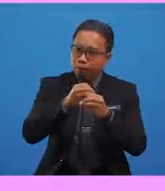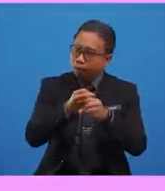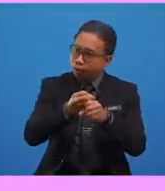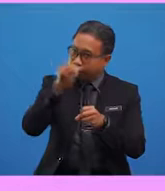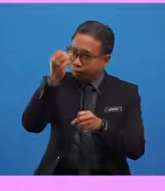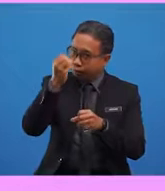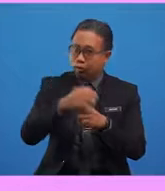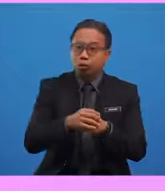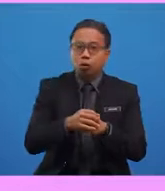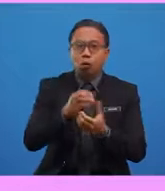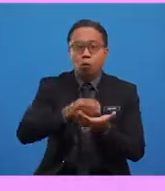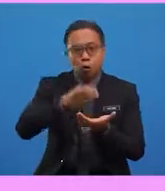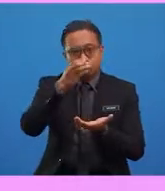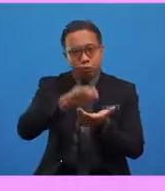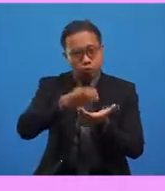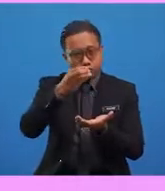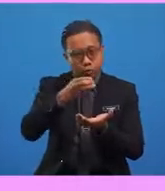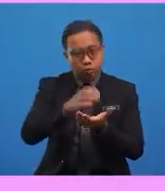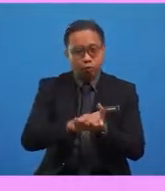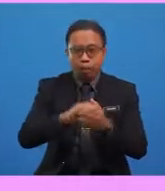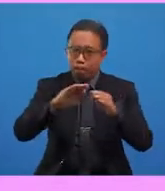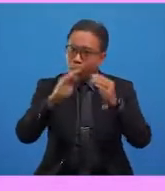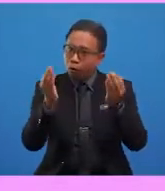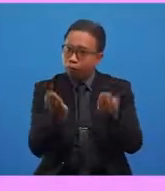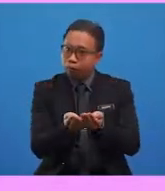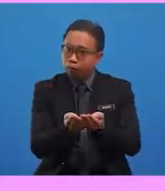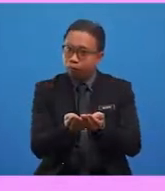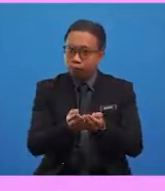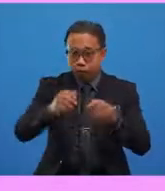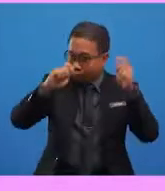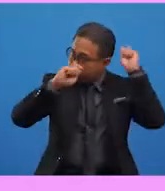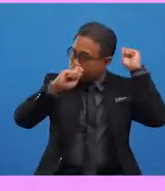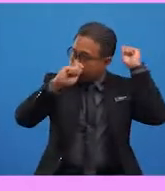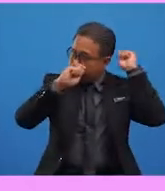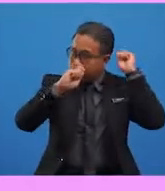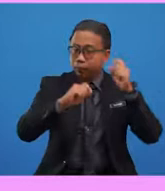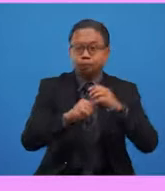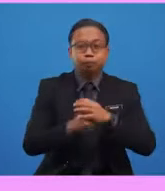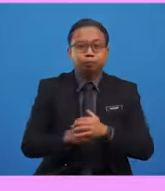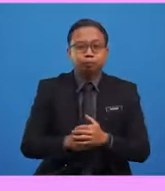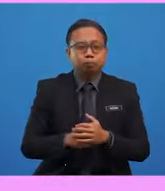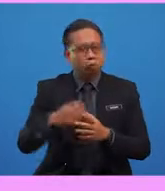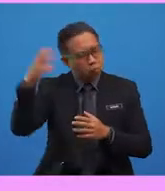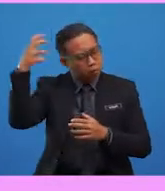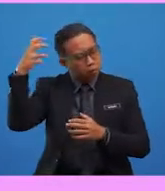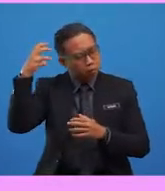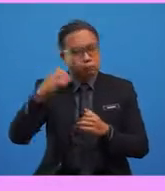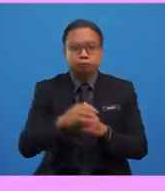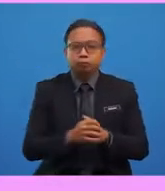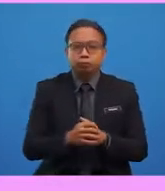a water bottle, a bowl, a cap to protect myself from the hot sun,